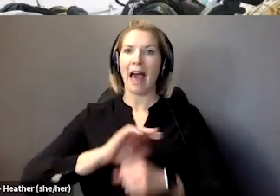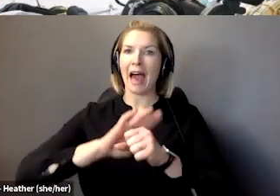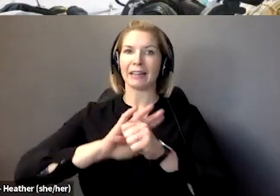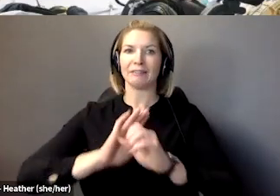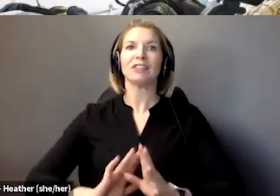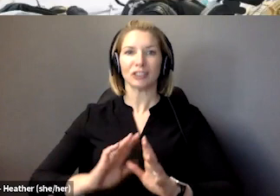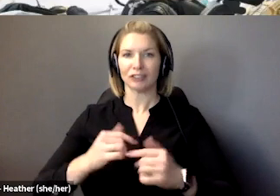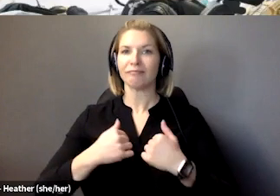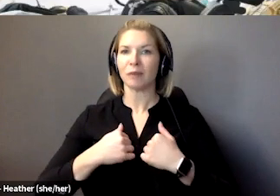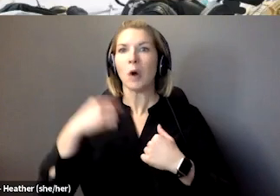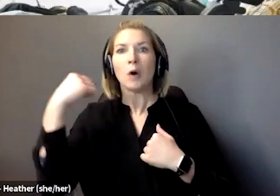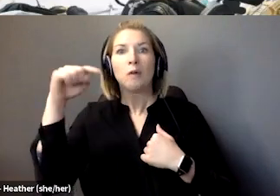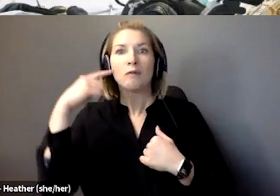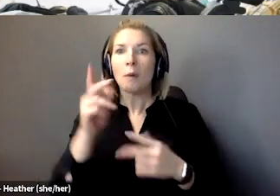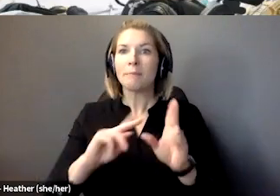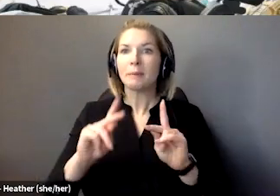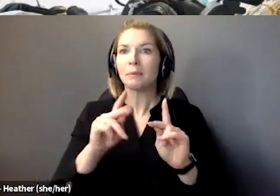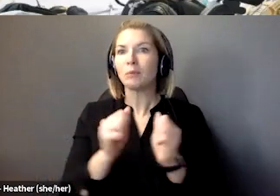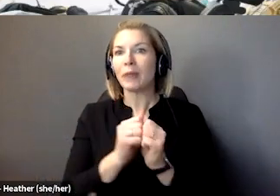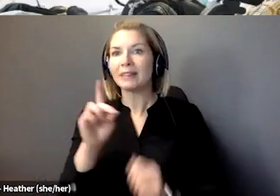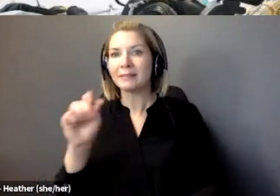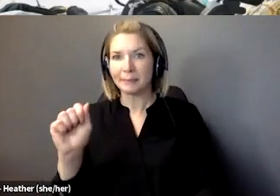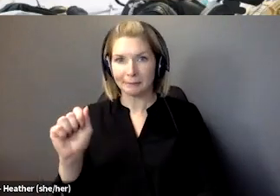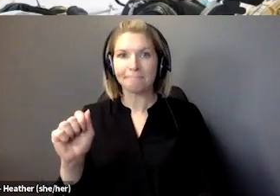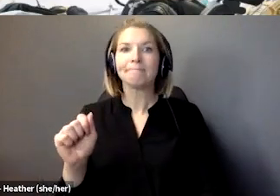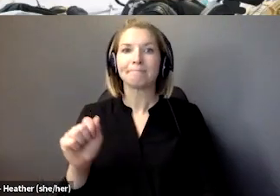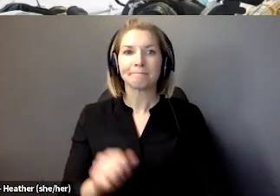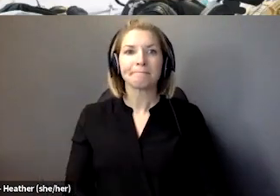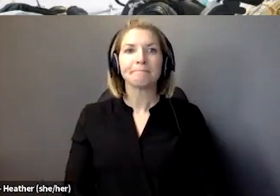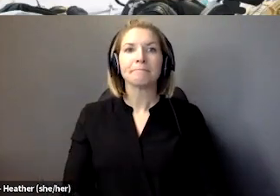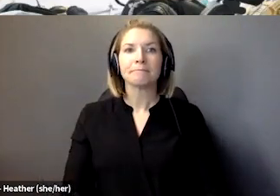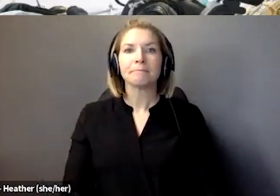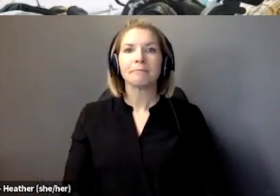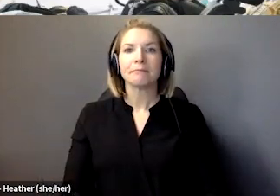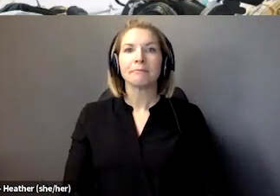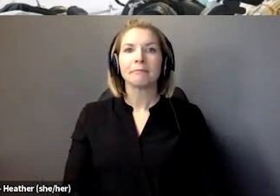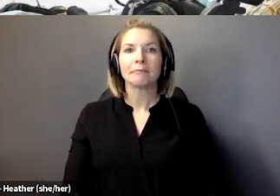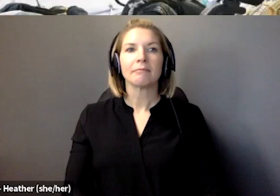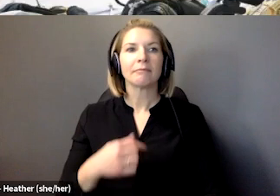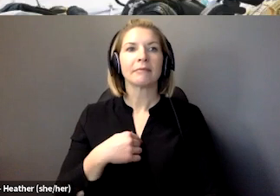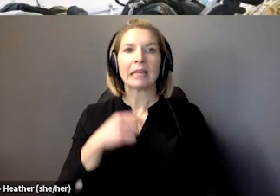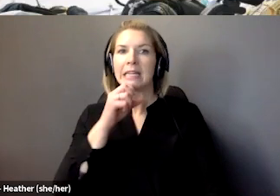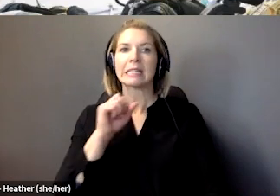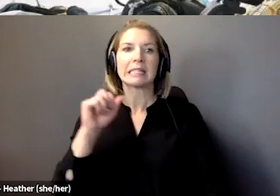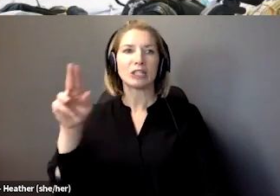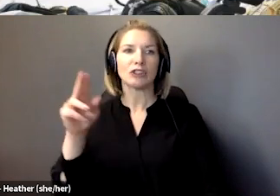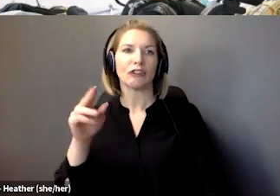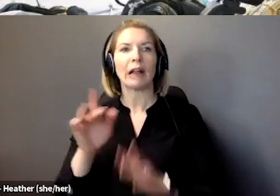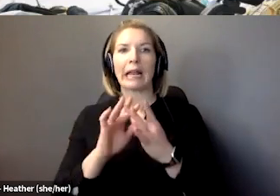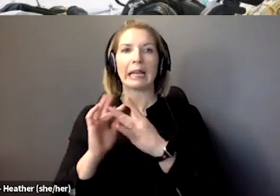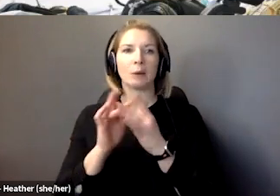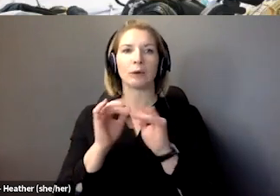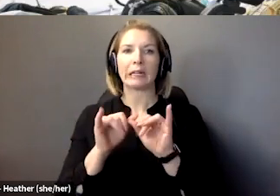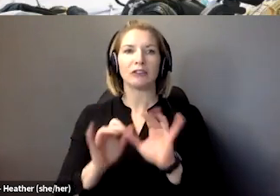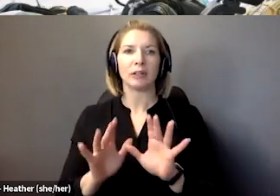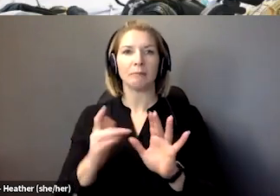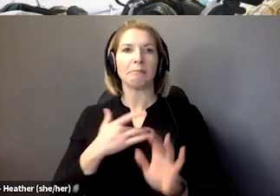disabilities. I am a senior network engineer. I work extensively in